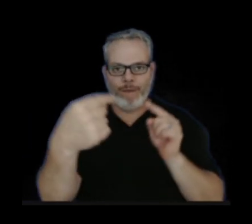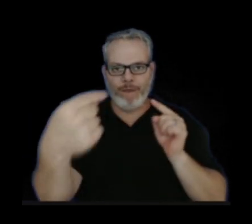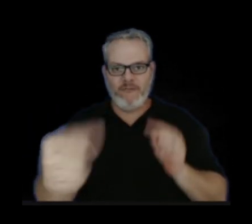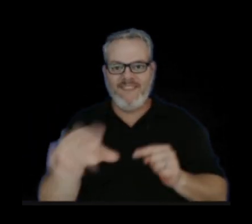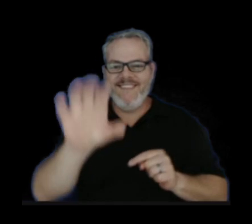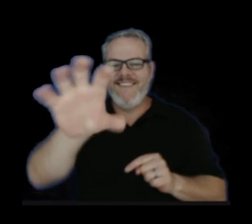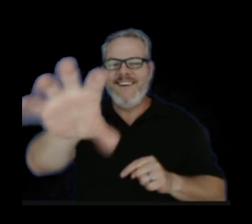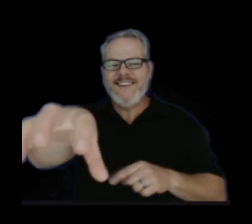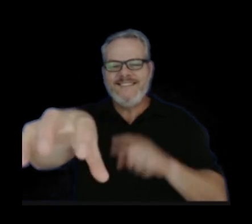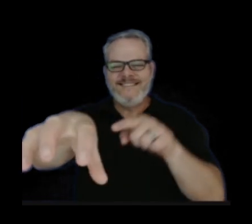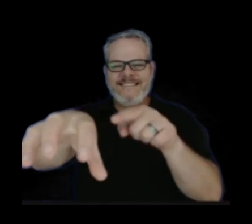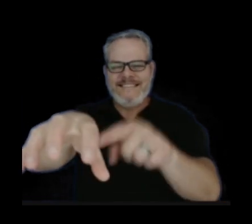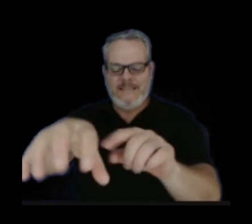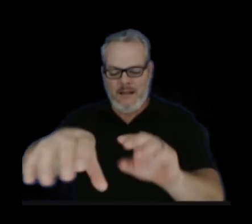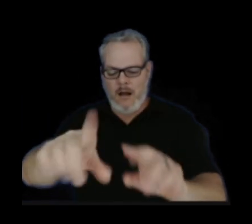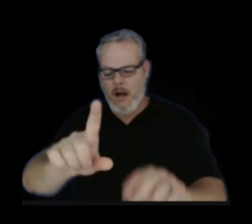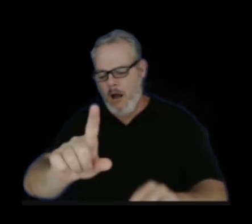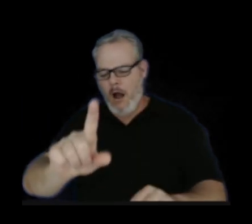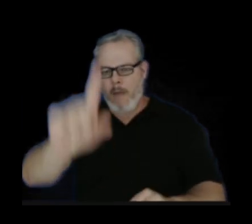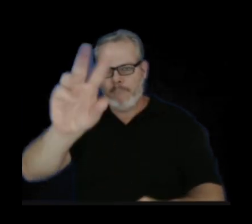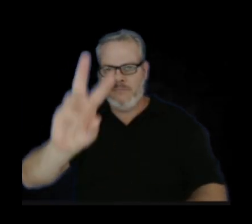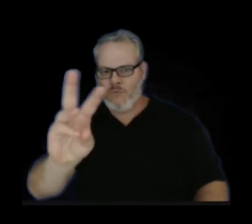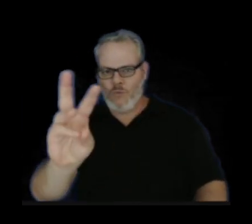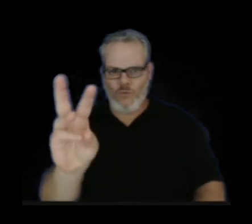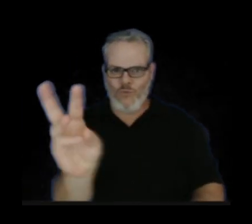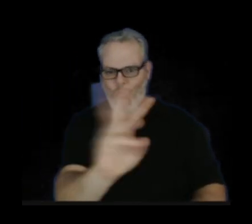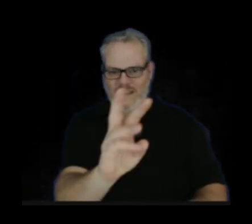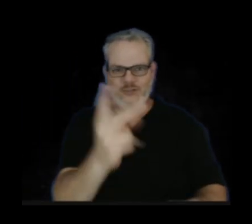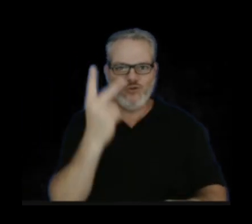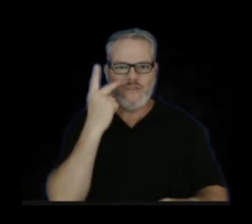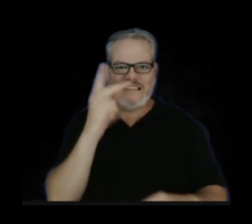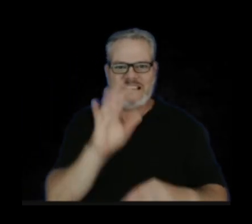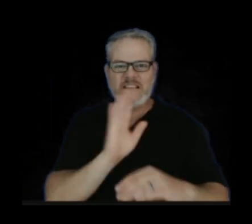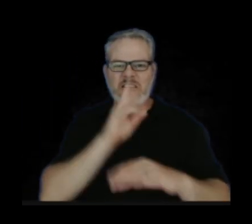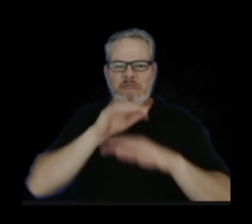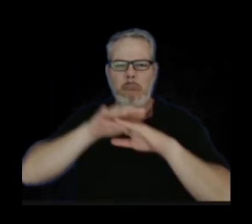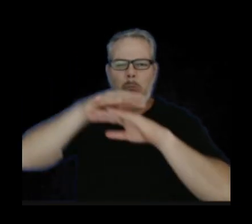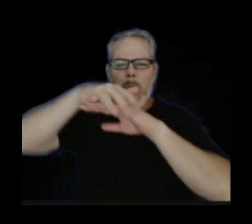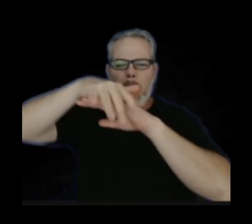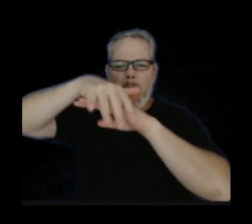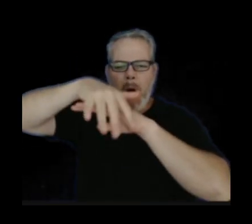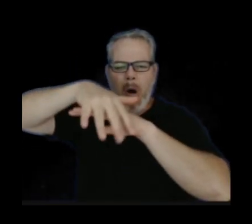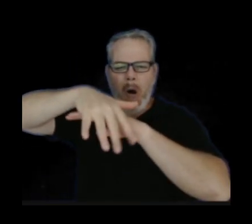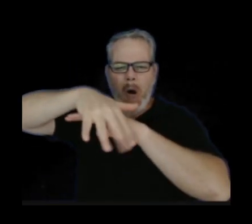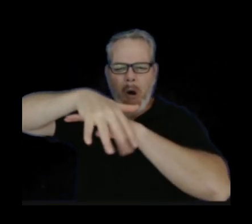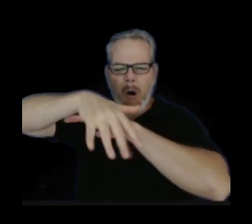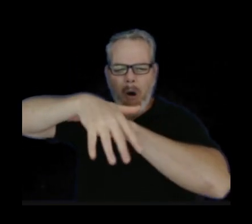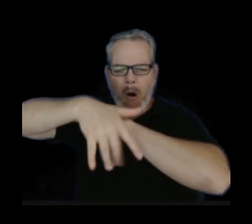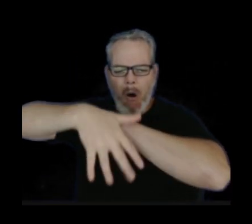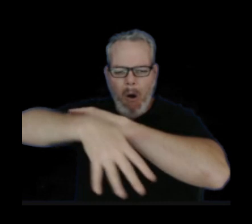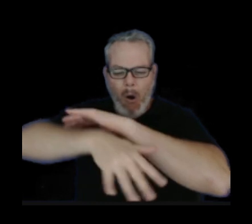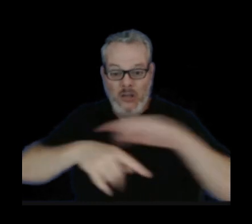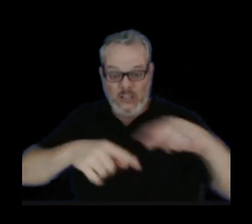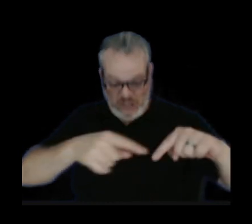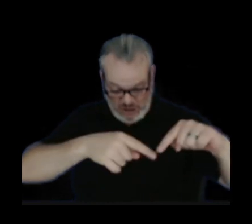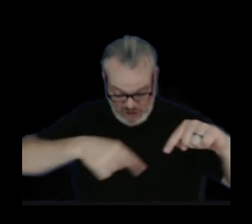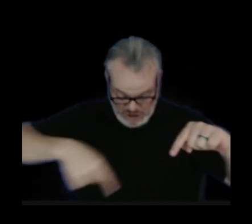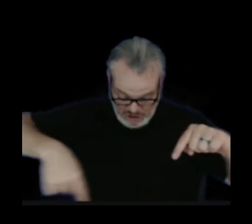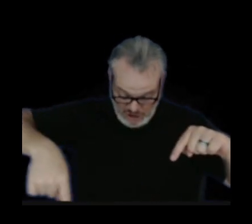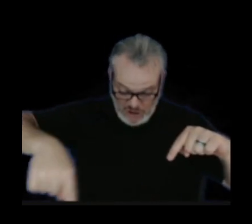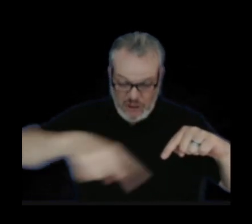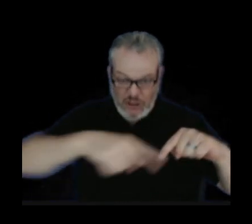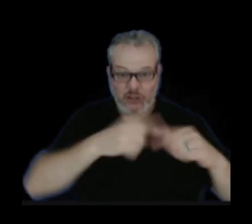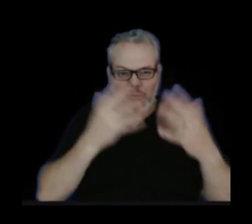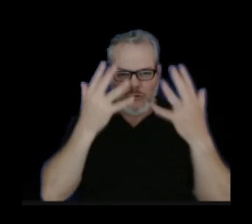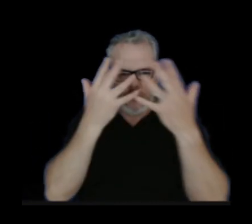and west of Nepal crater pouring a river down into the crater floor. And all this dark material you see is